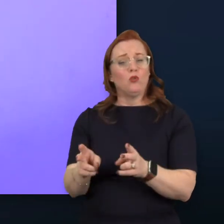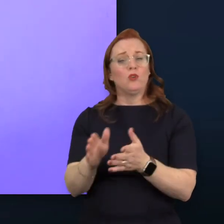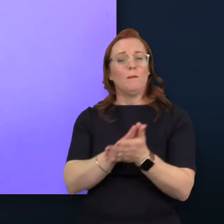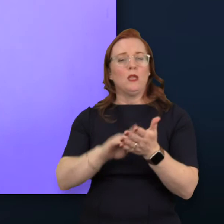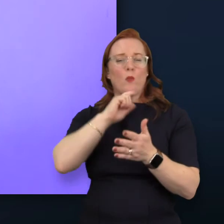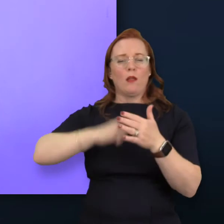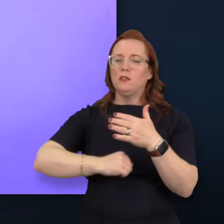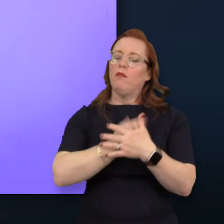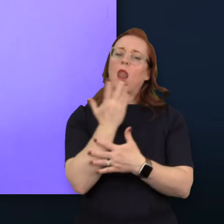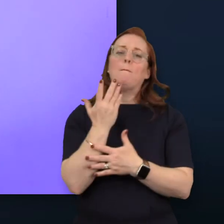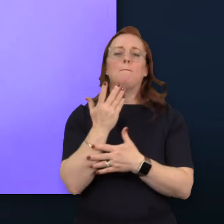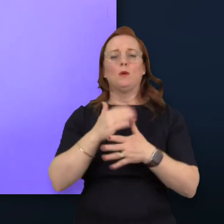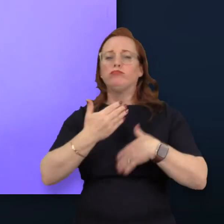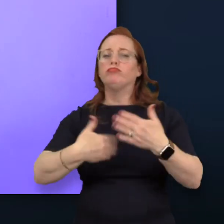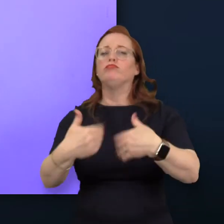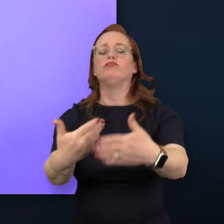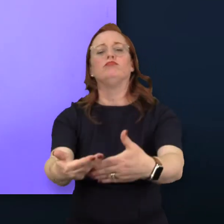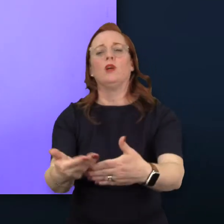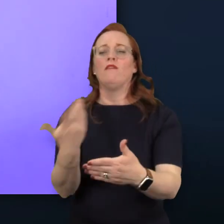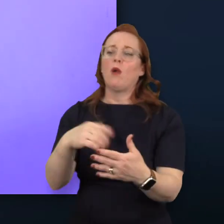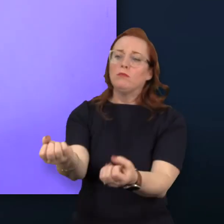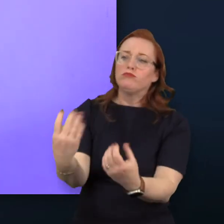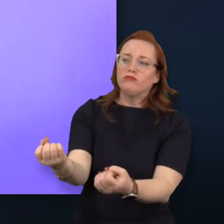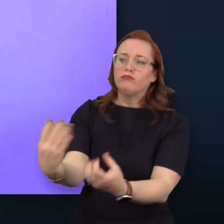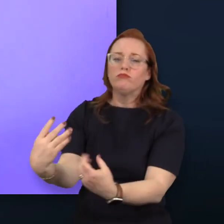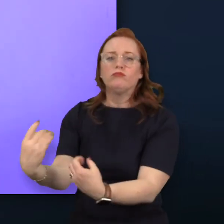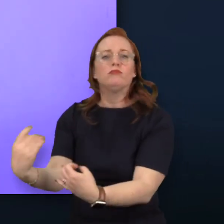develop as we go through.